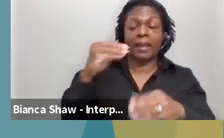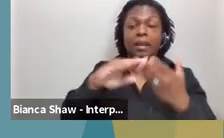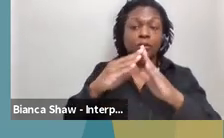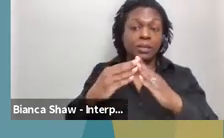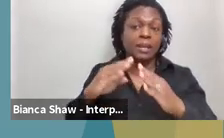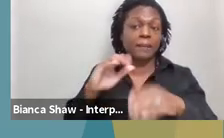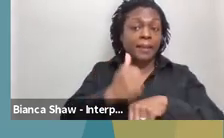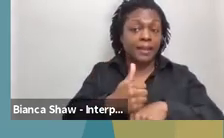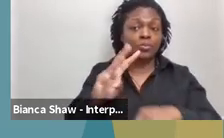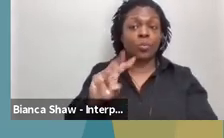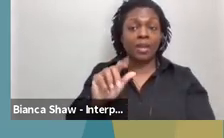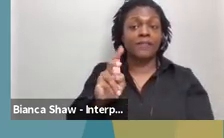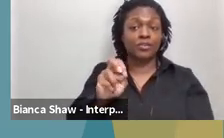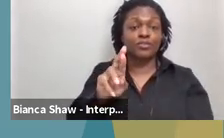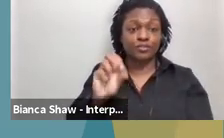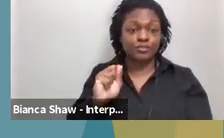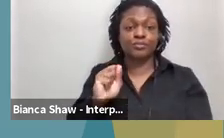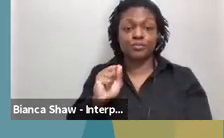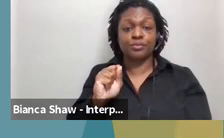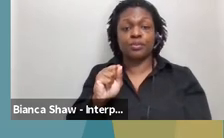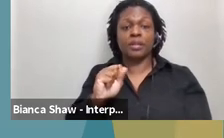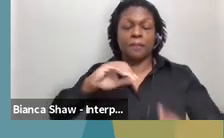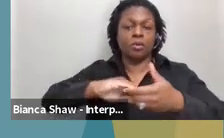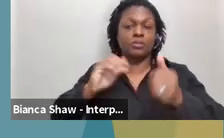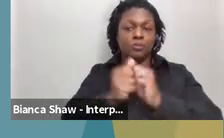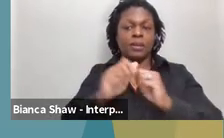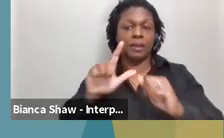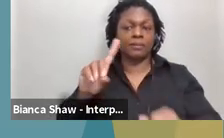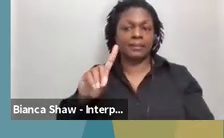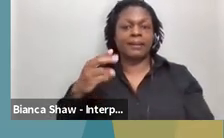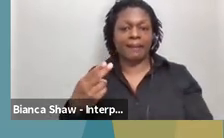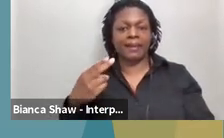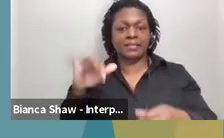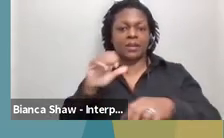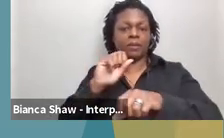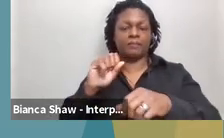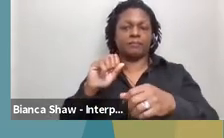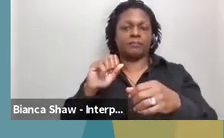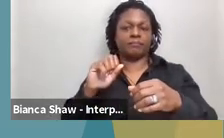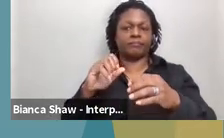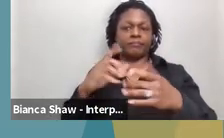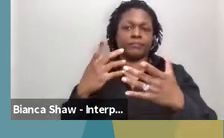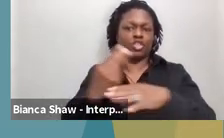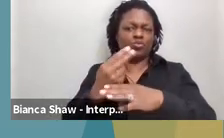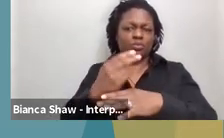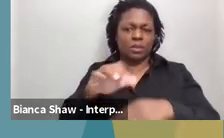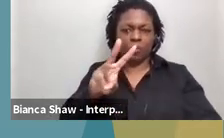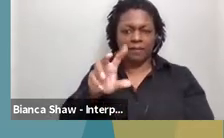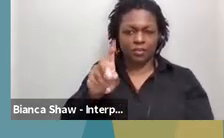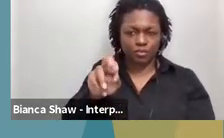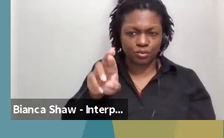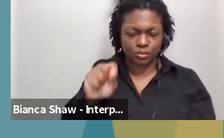have across all of our, uh, program offices. So again, our Medicaid section works in collaboration